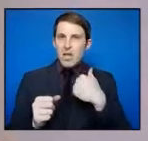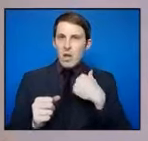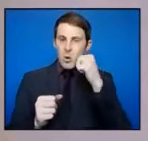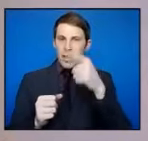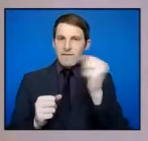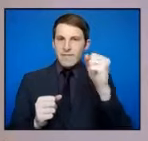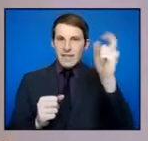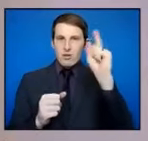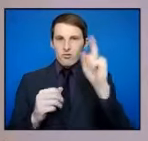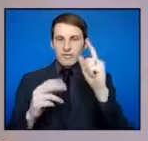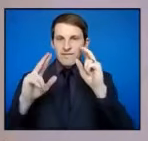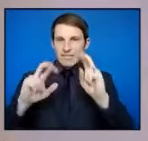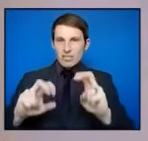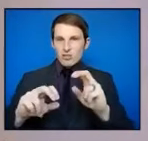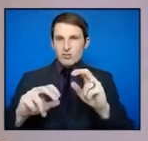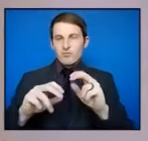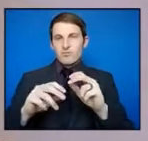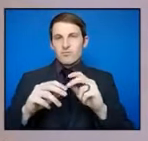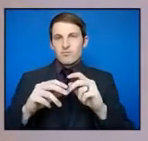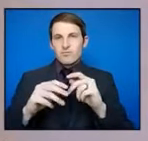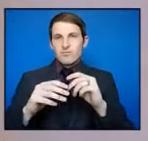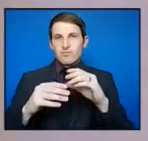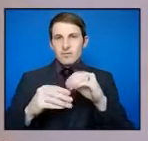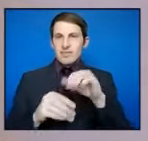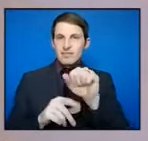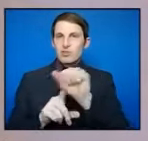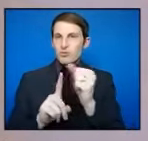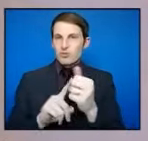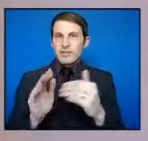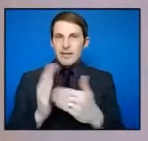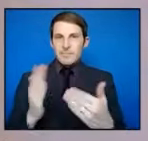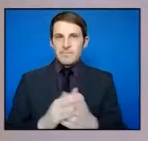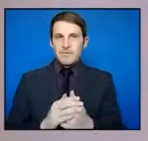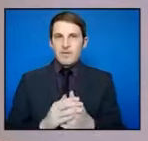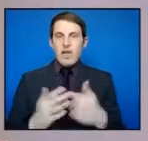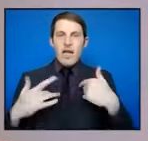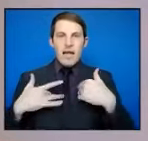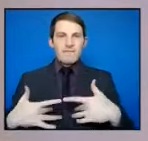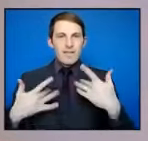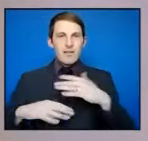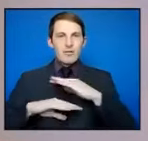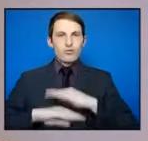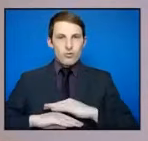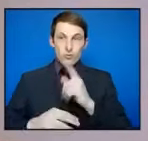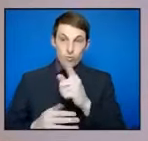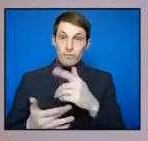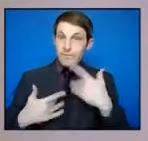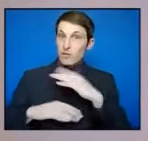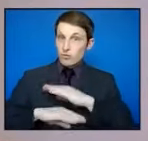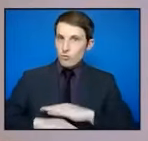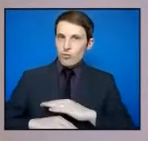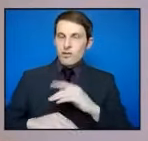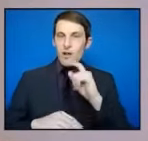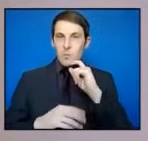investigations and inquiries into that very matter. So, I feel assured that they will and